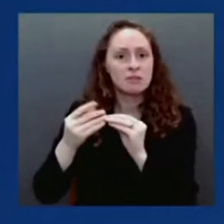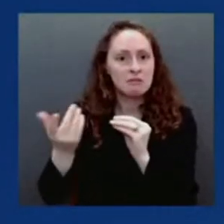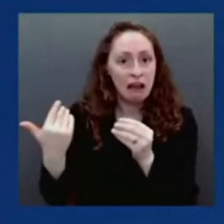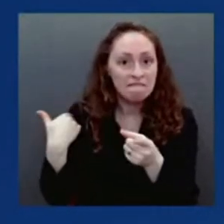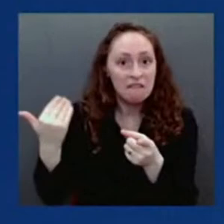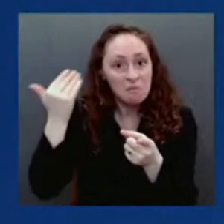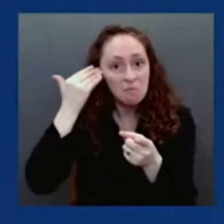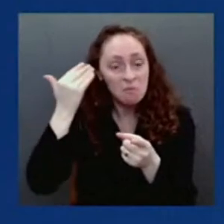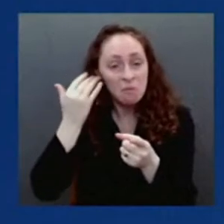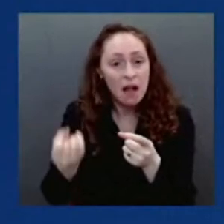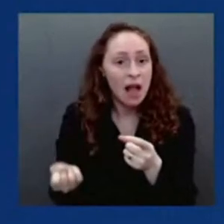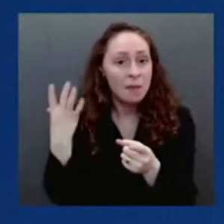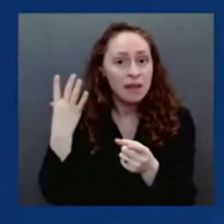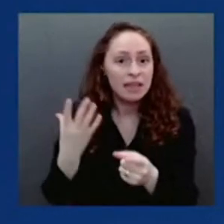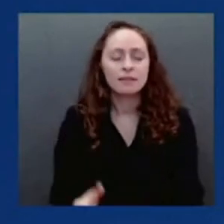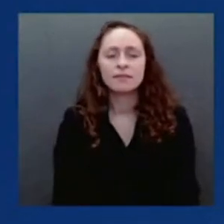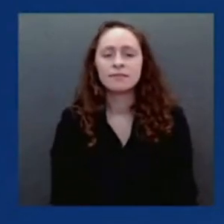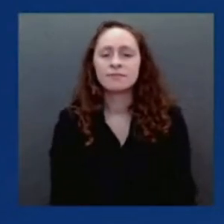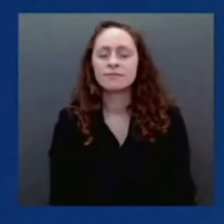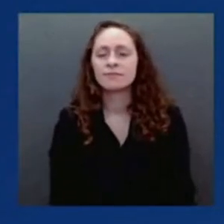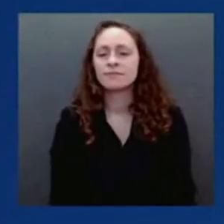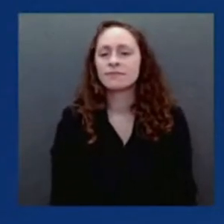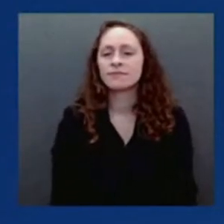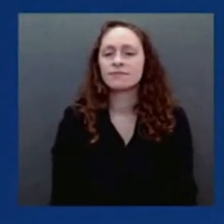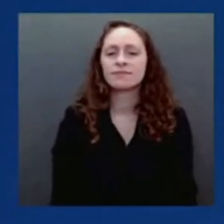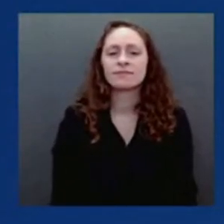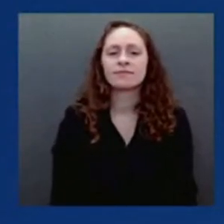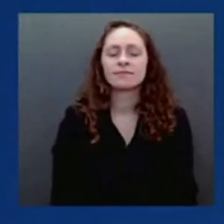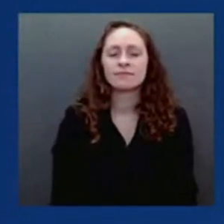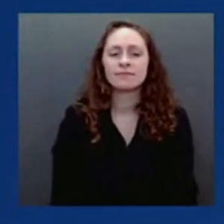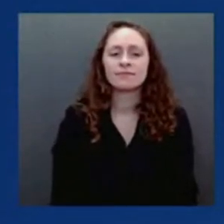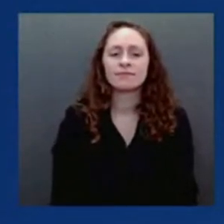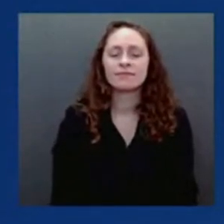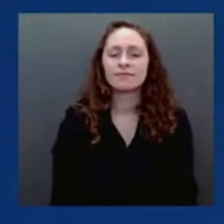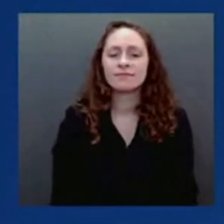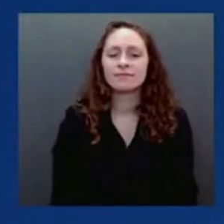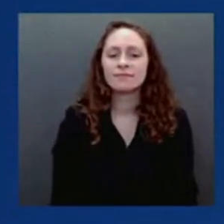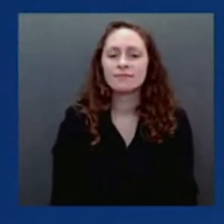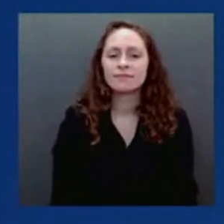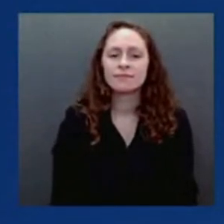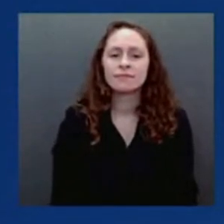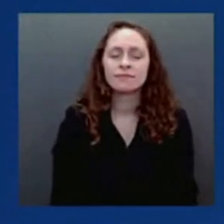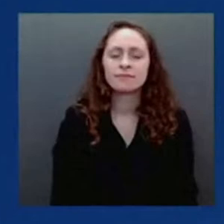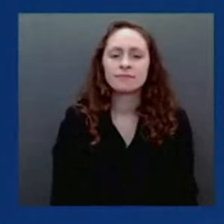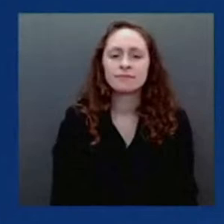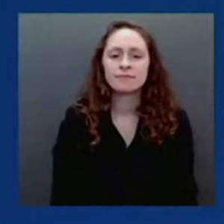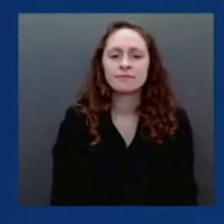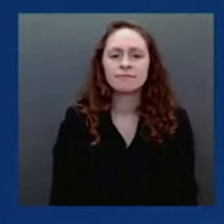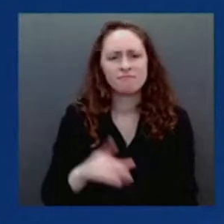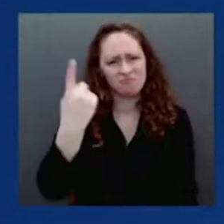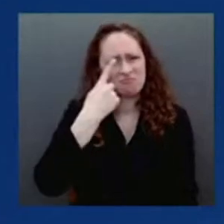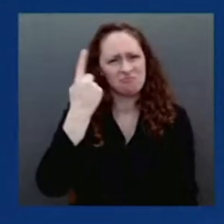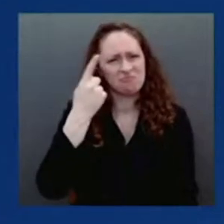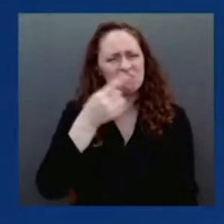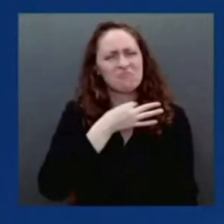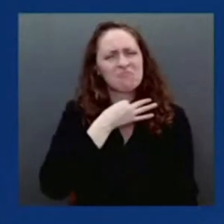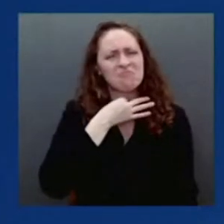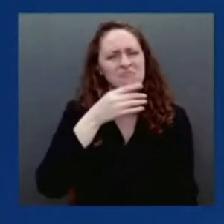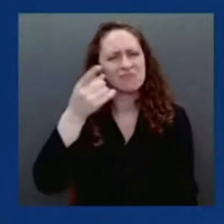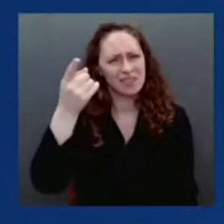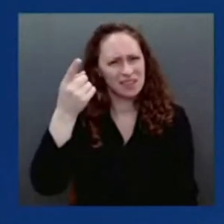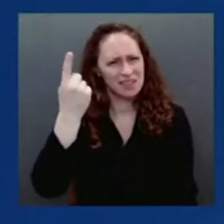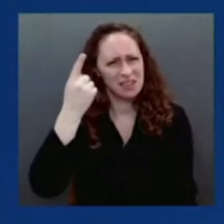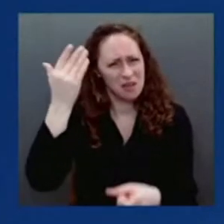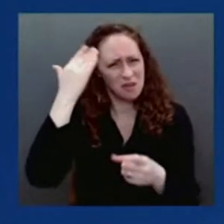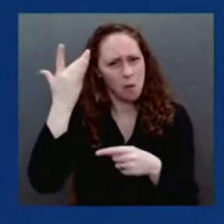one, do you know why we're seeing the cases fall as much as we are as quickly as we are, particularly in these big urban settings? Is it that